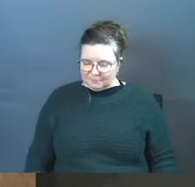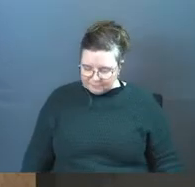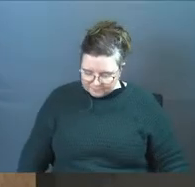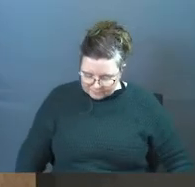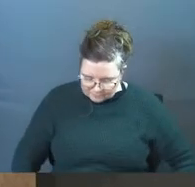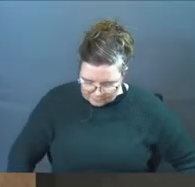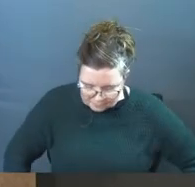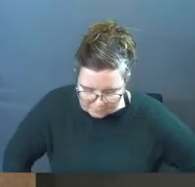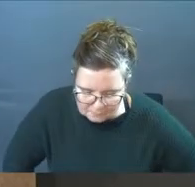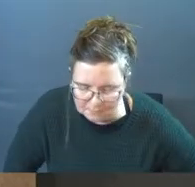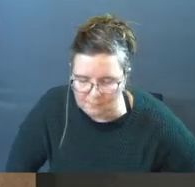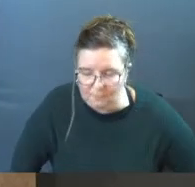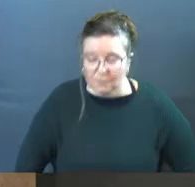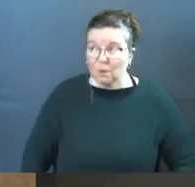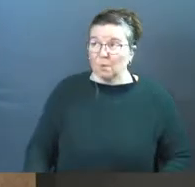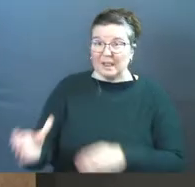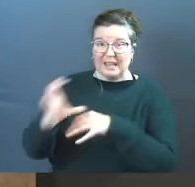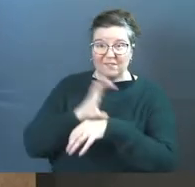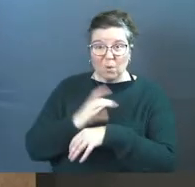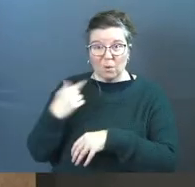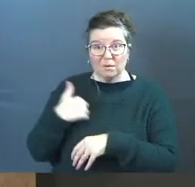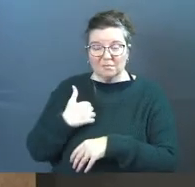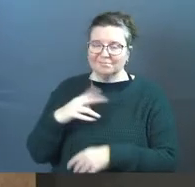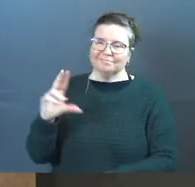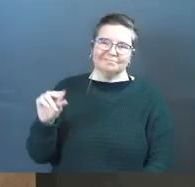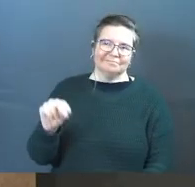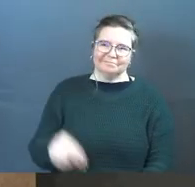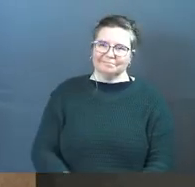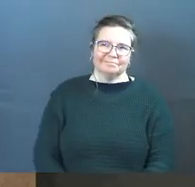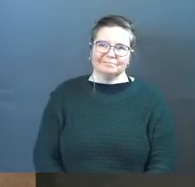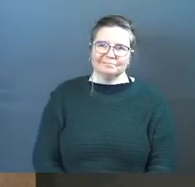will he force you into that no